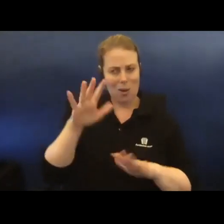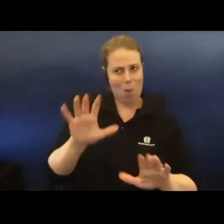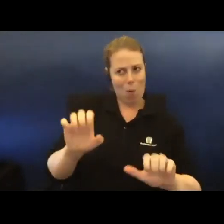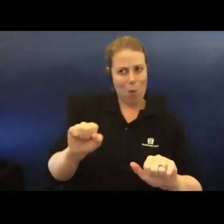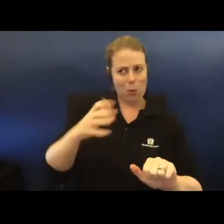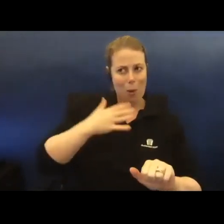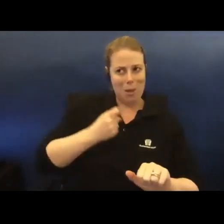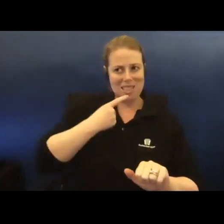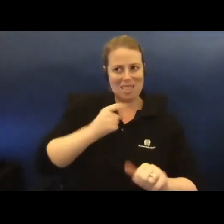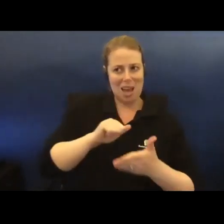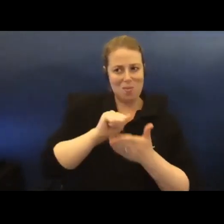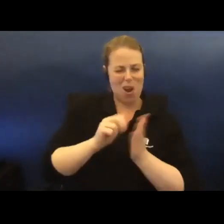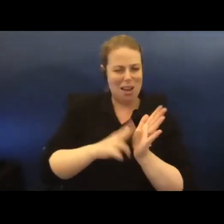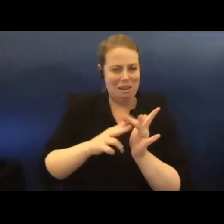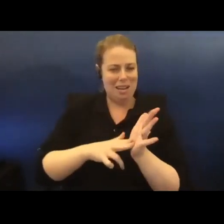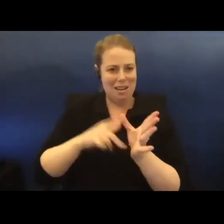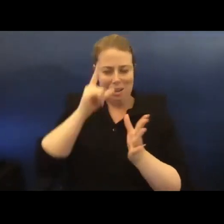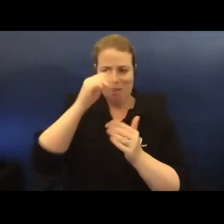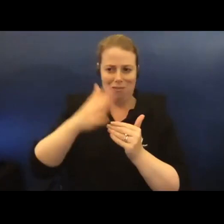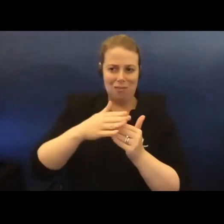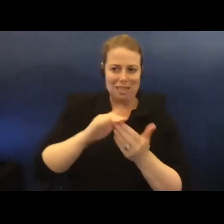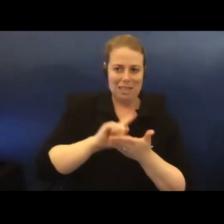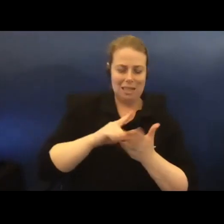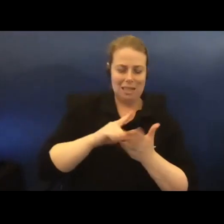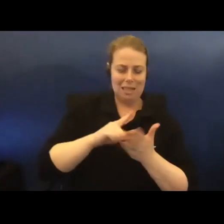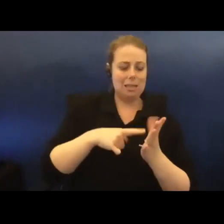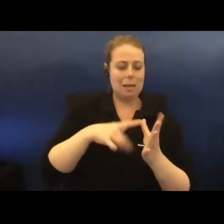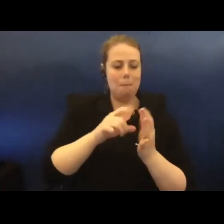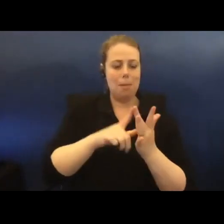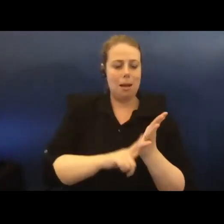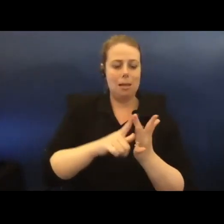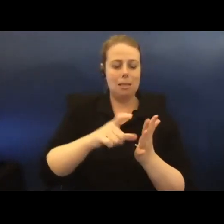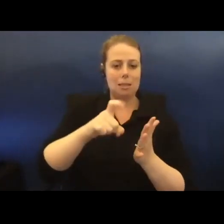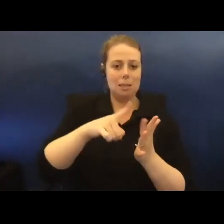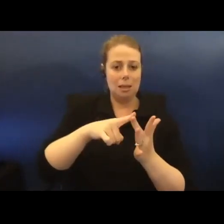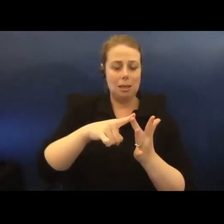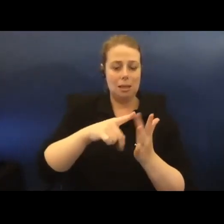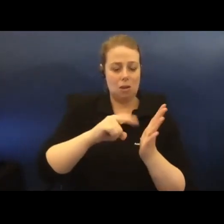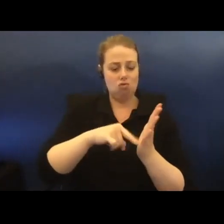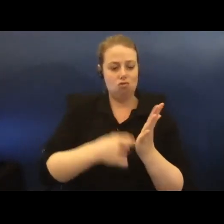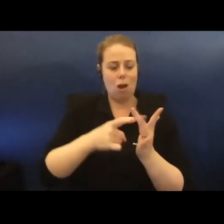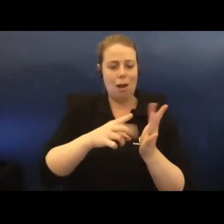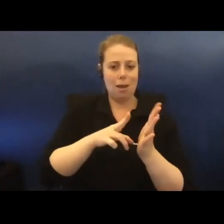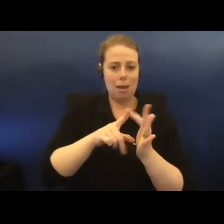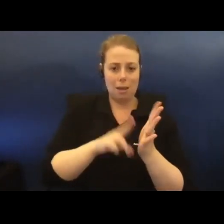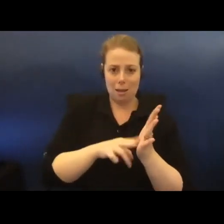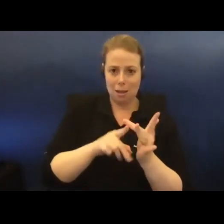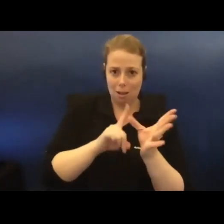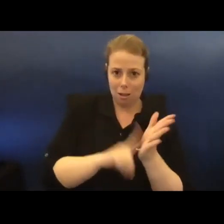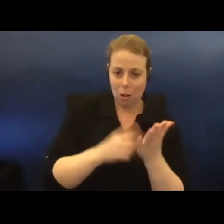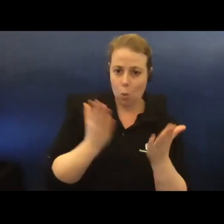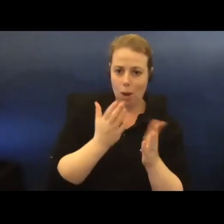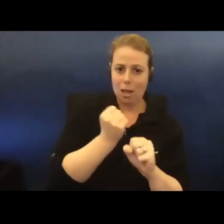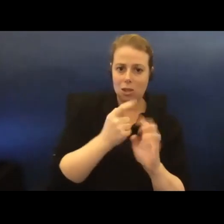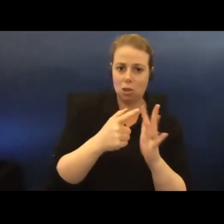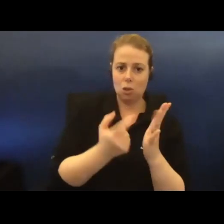can correct it in a moment, Sibilisi Triennial in Georgia, through to public art installations across St Kilda and